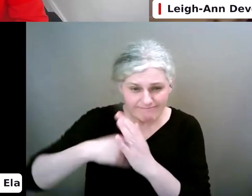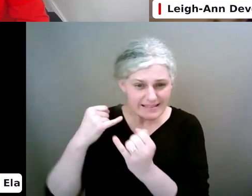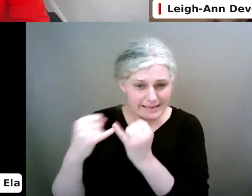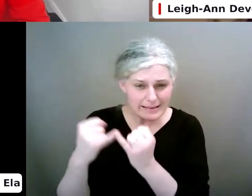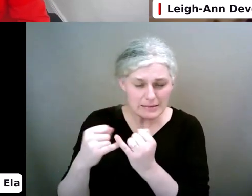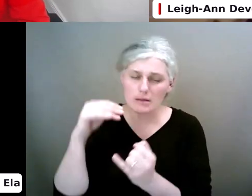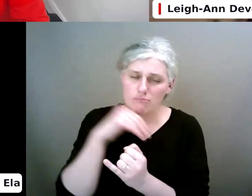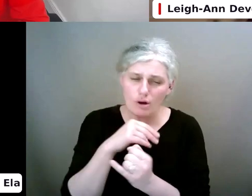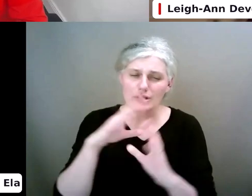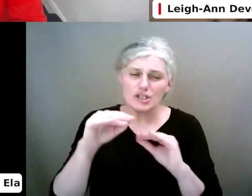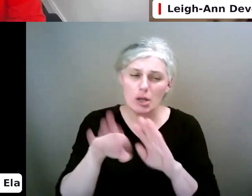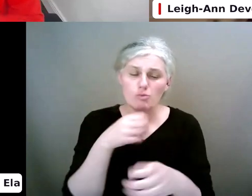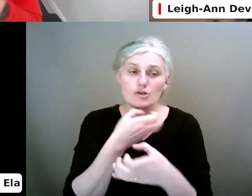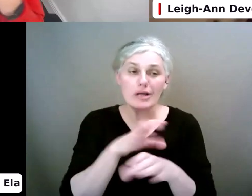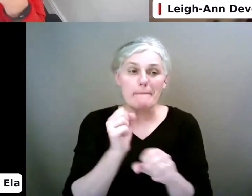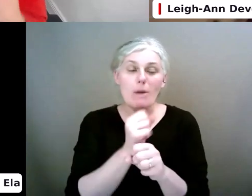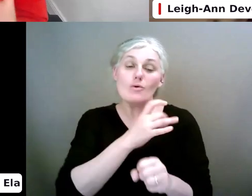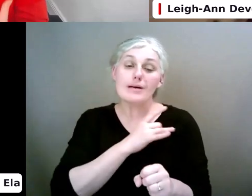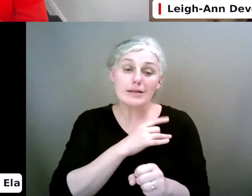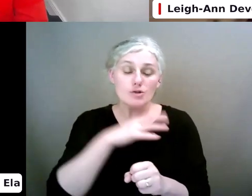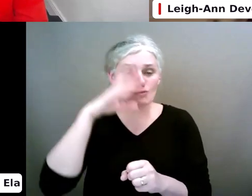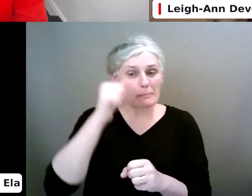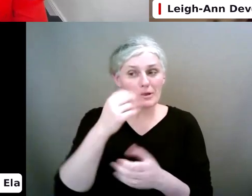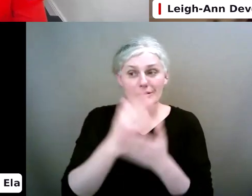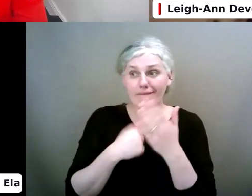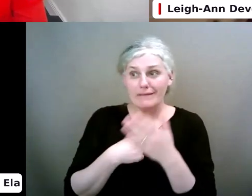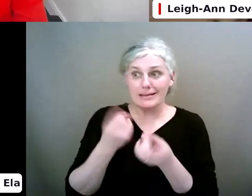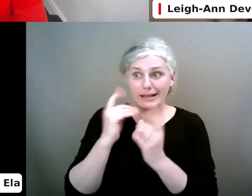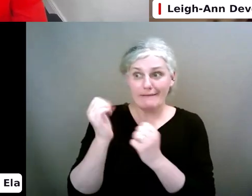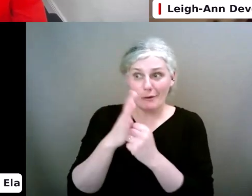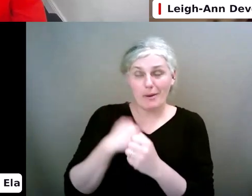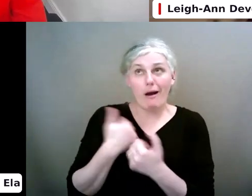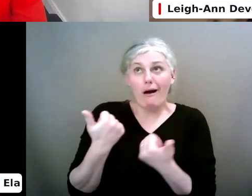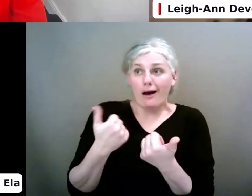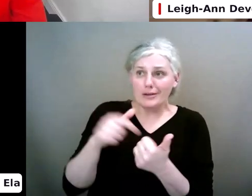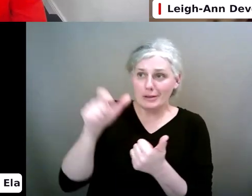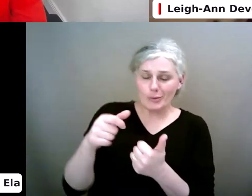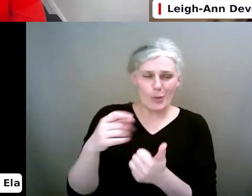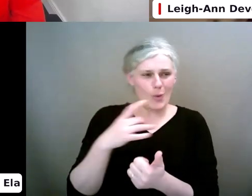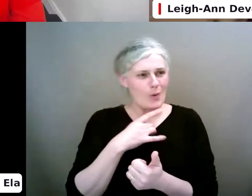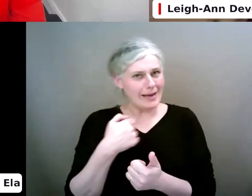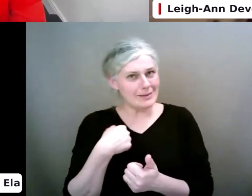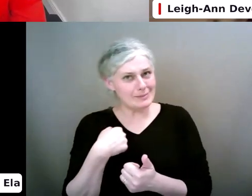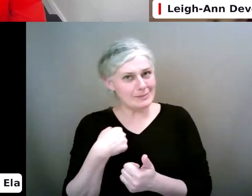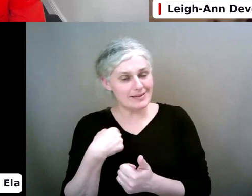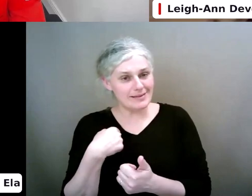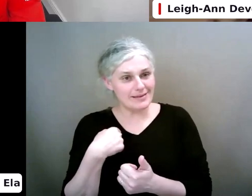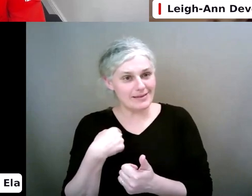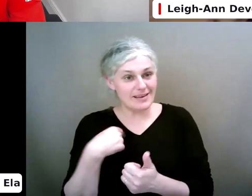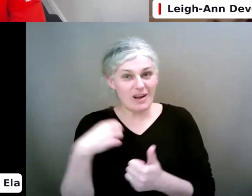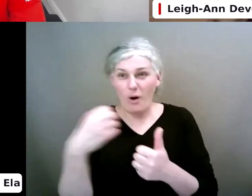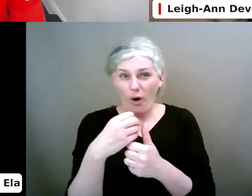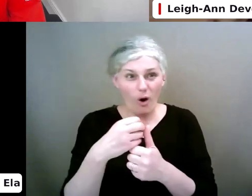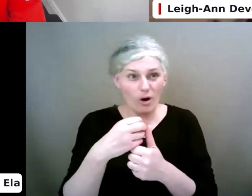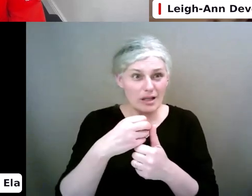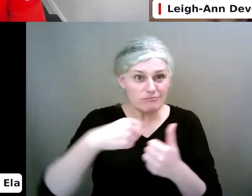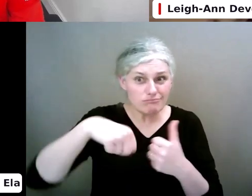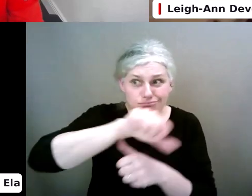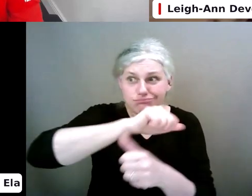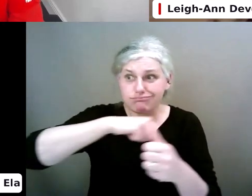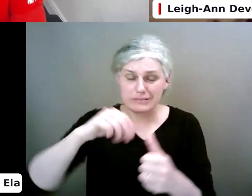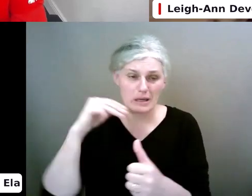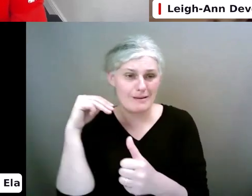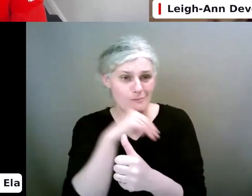kindness. And we all remember when someone did something kind for us. You know, and being kind to others is so important. So